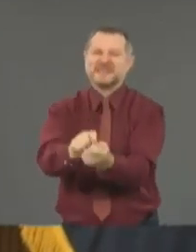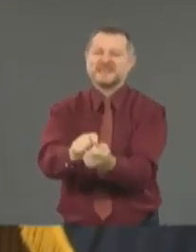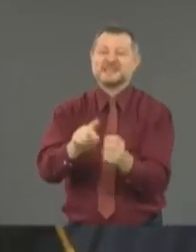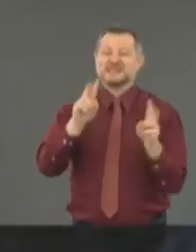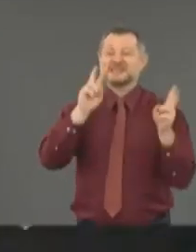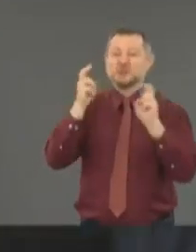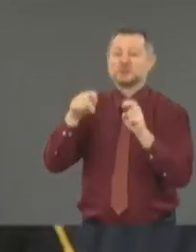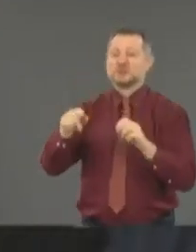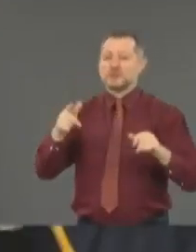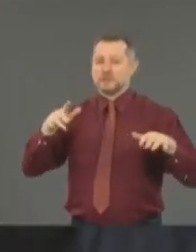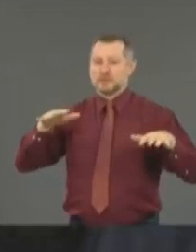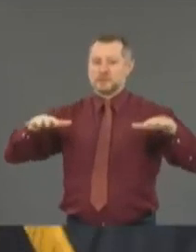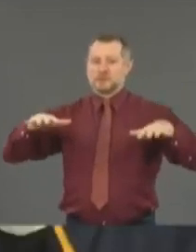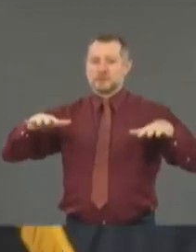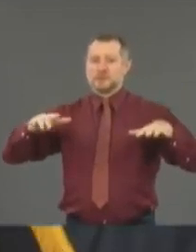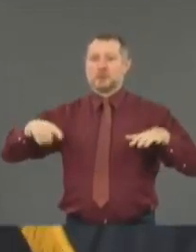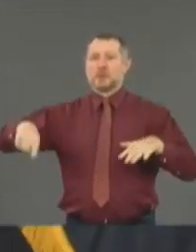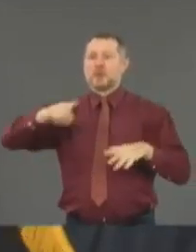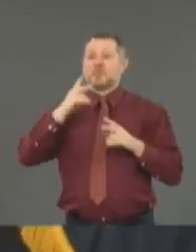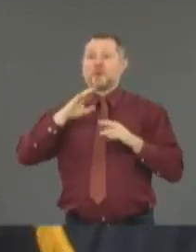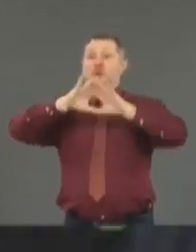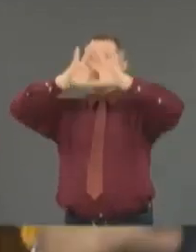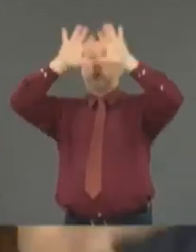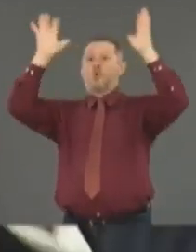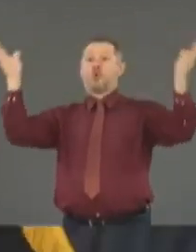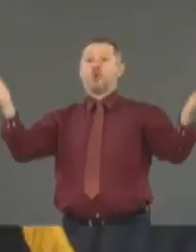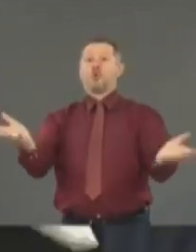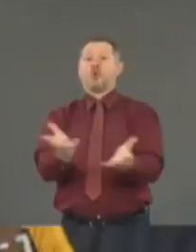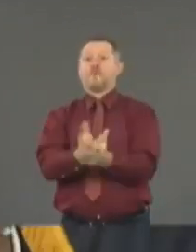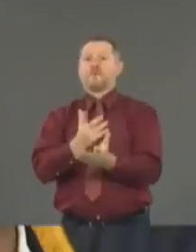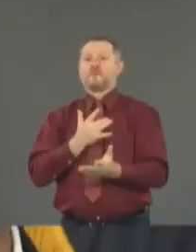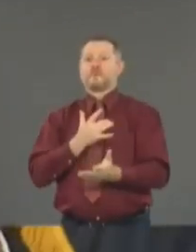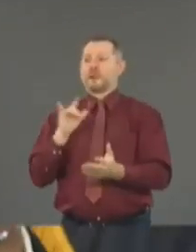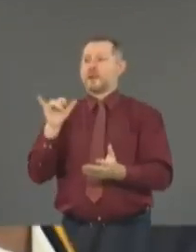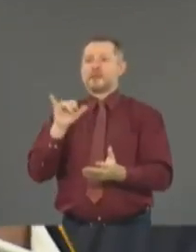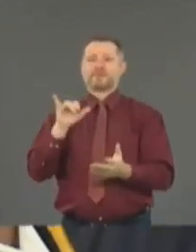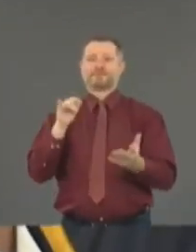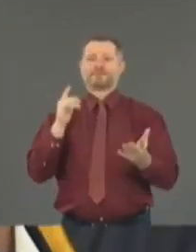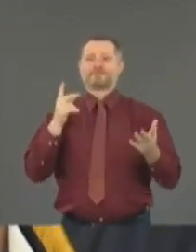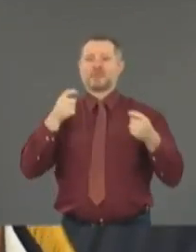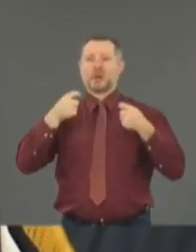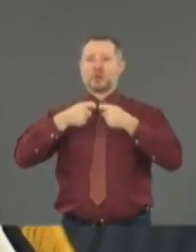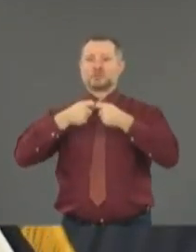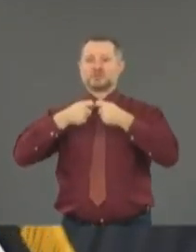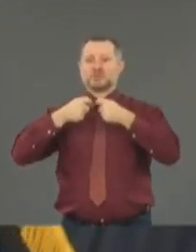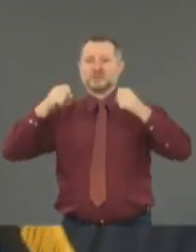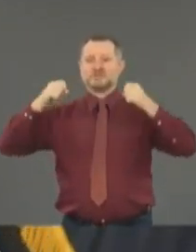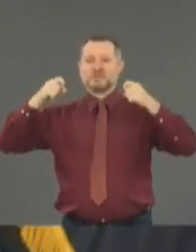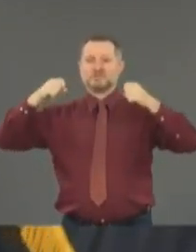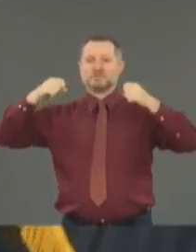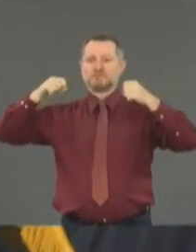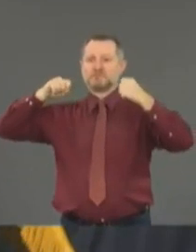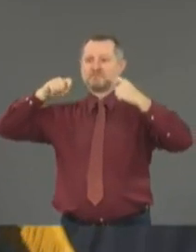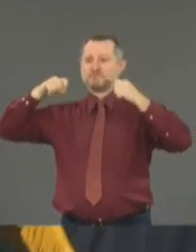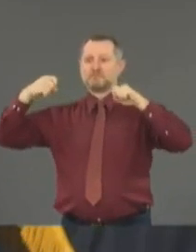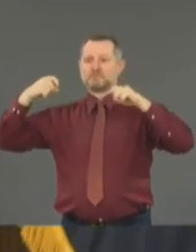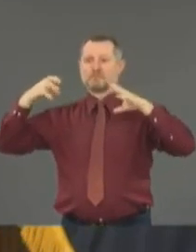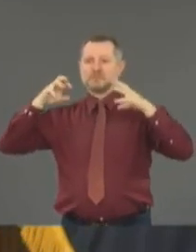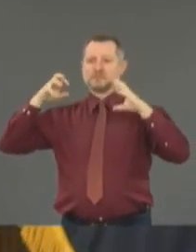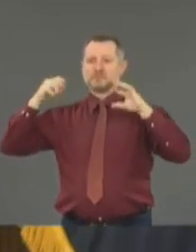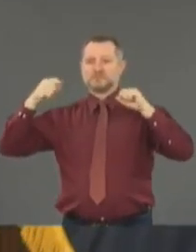And then the overall dynamic, the electricity in the air, is this hyper-partisan, hyper-political.